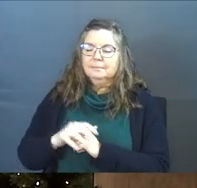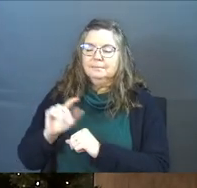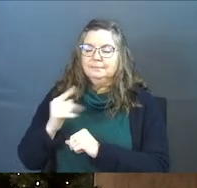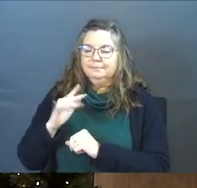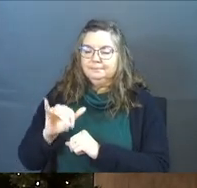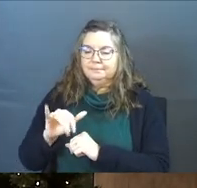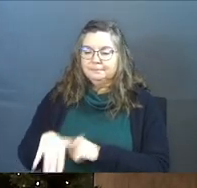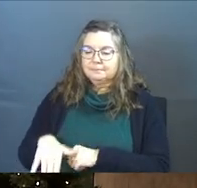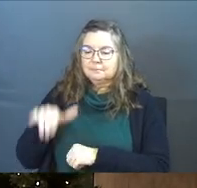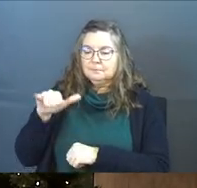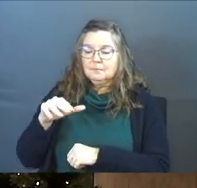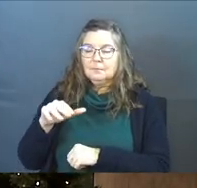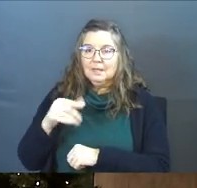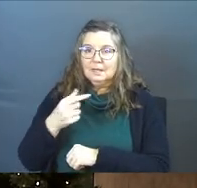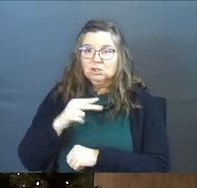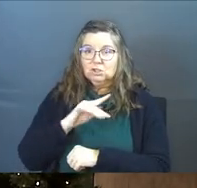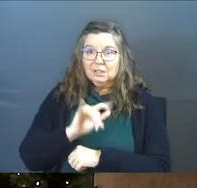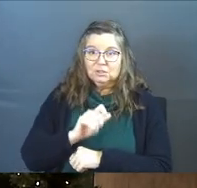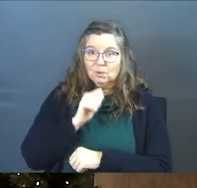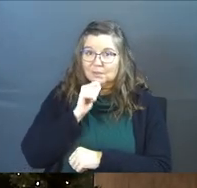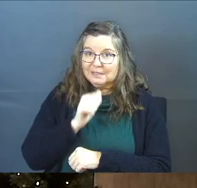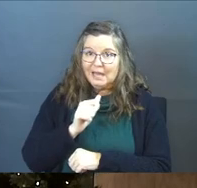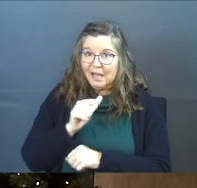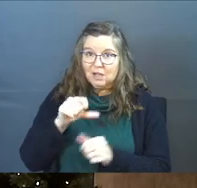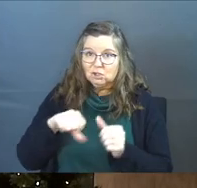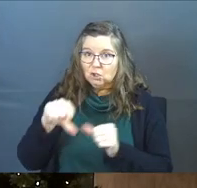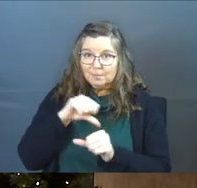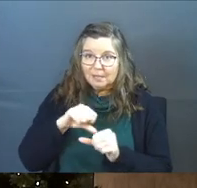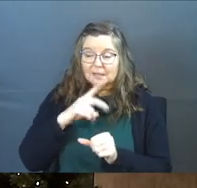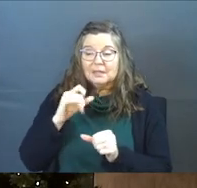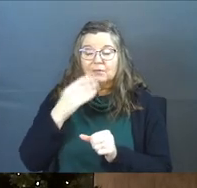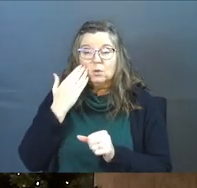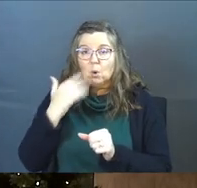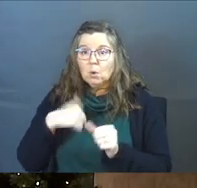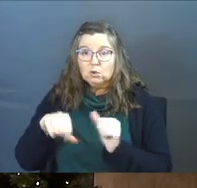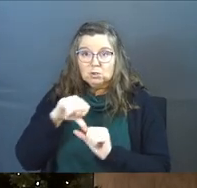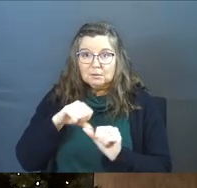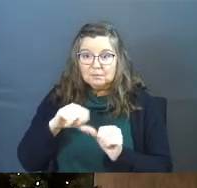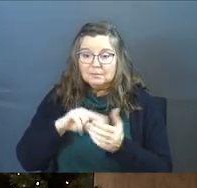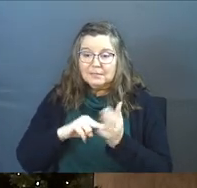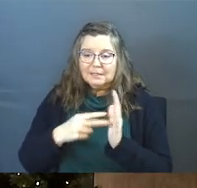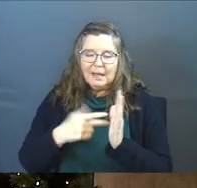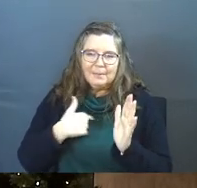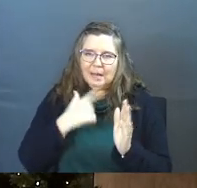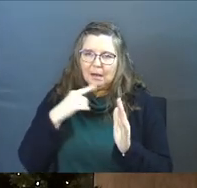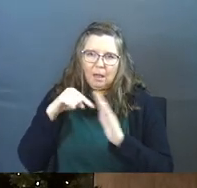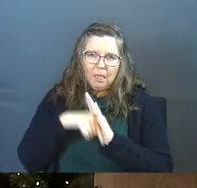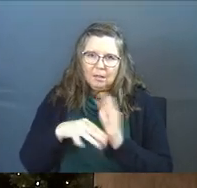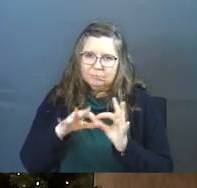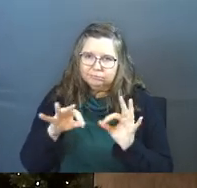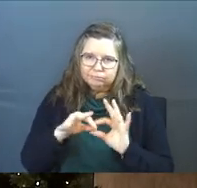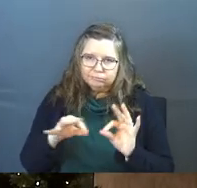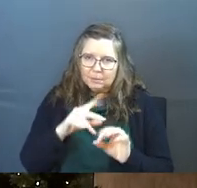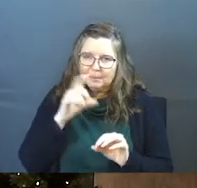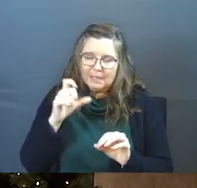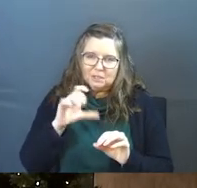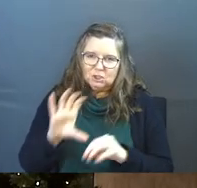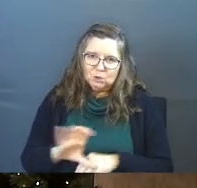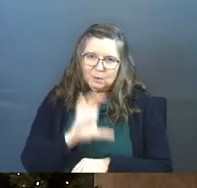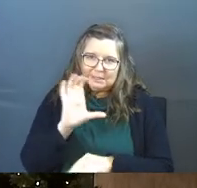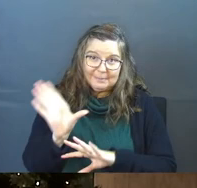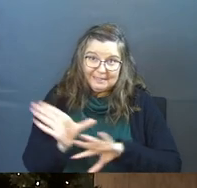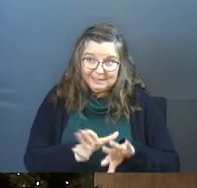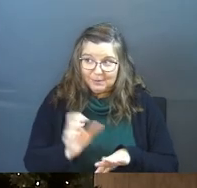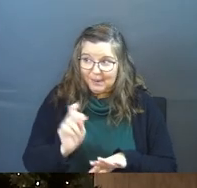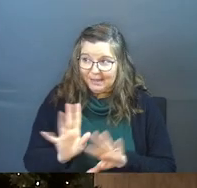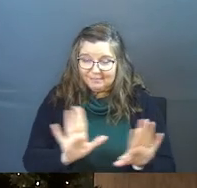And Timothy had grown up as a Gentile. So he's not circumcised. And if you don't know what circumcision is, I'm not going to get into it because it's Christmas.